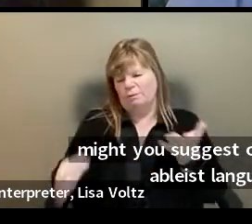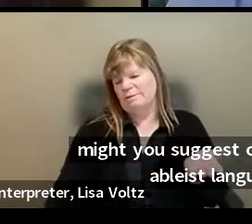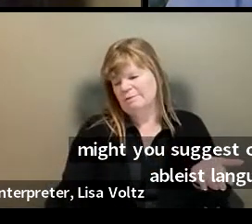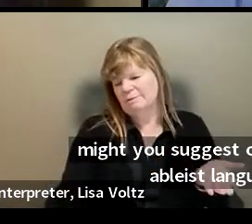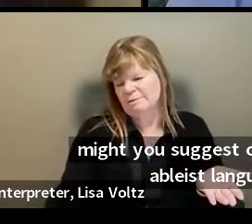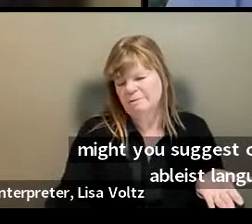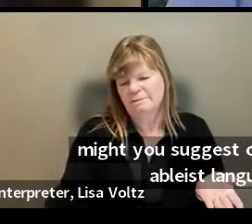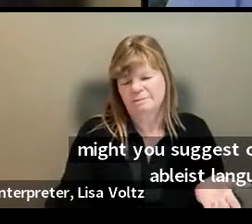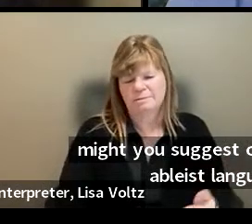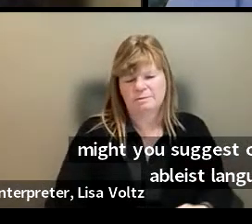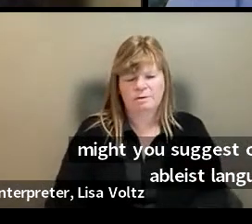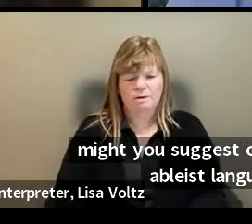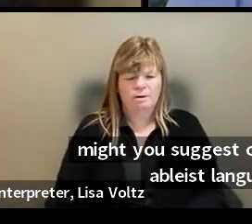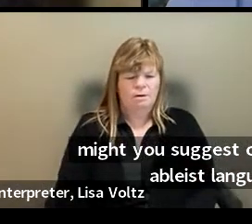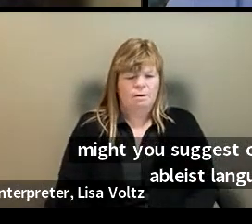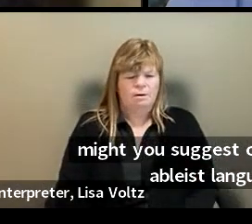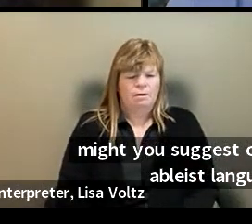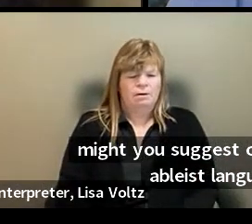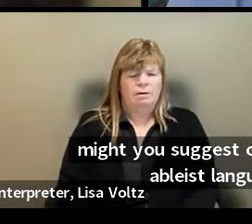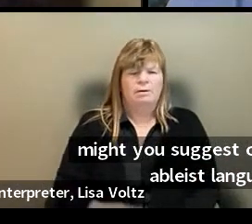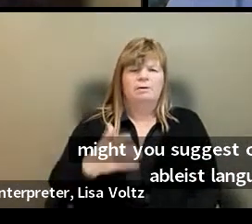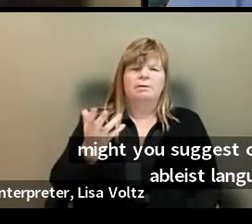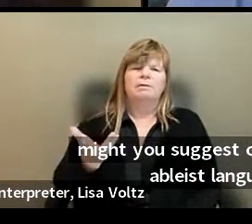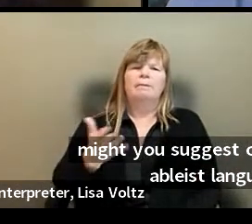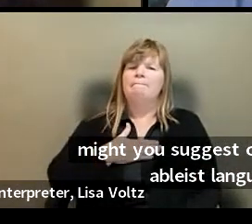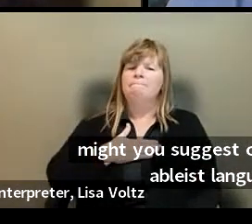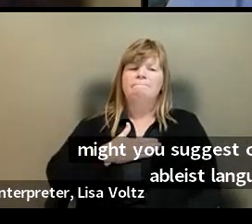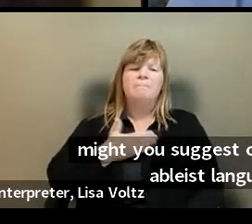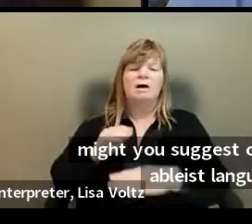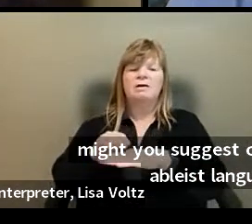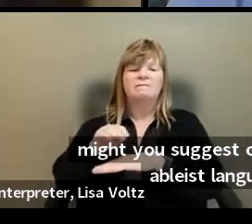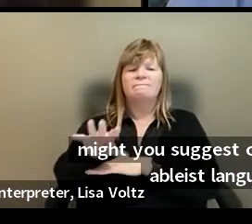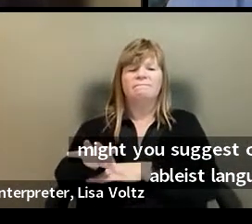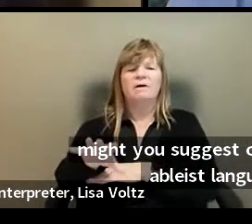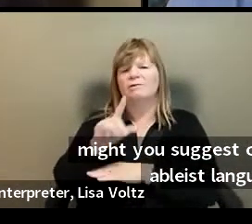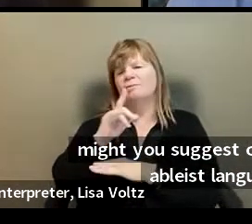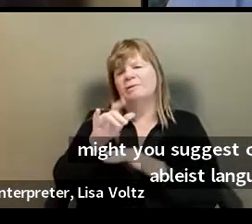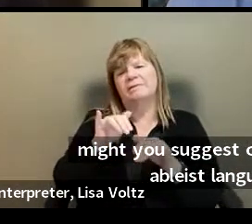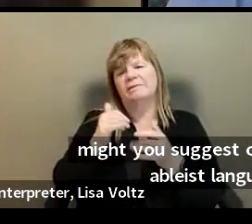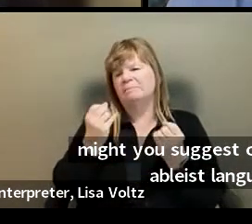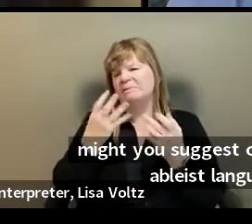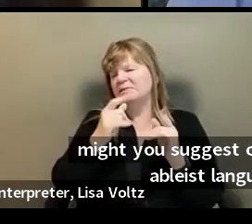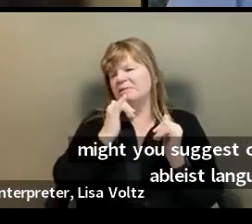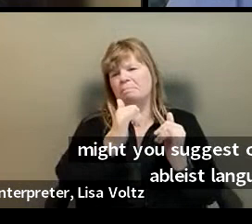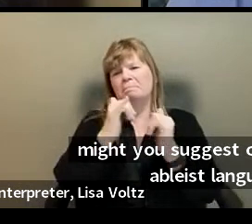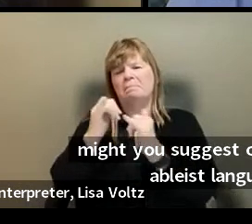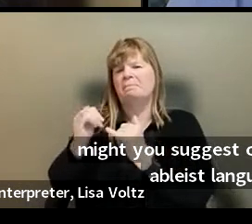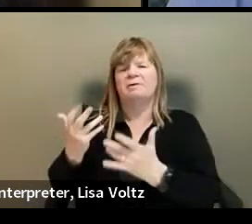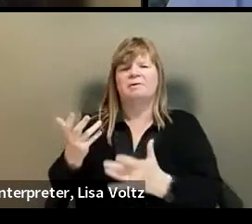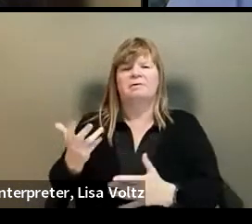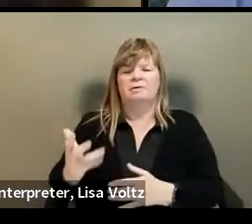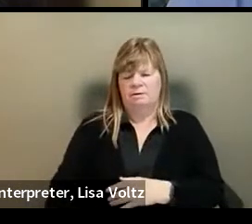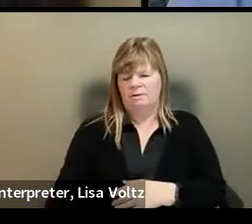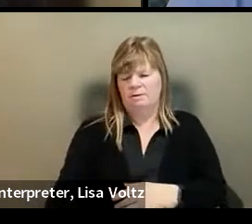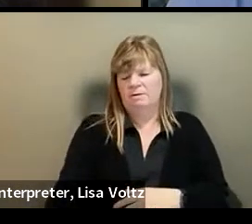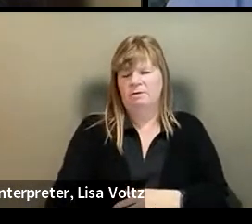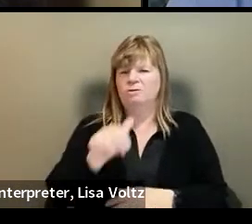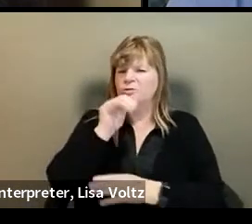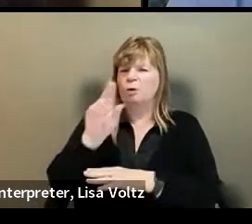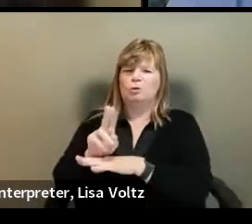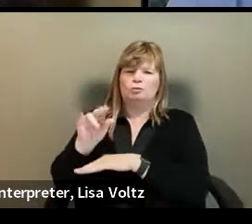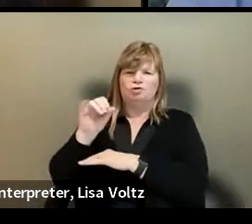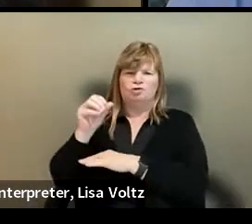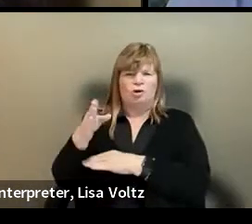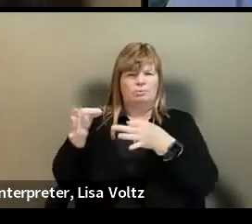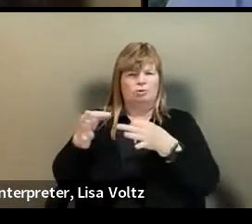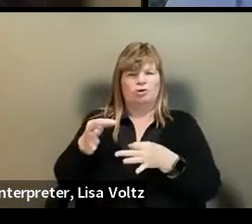person. Uh, so I think my advice is really like a lot of people don't use job descriptions and